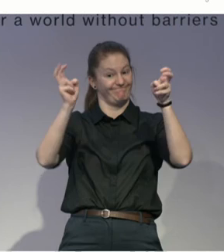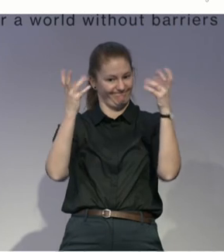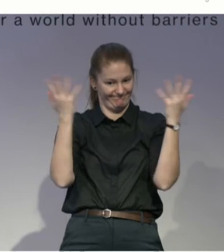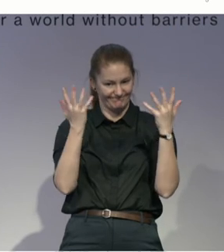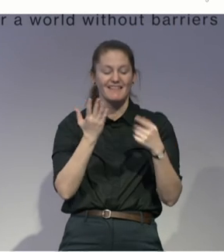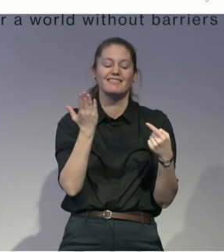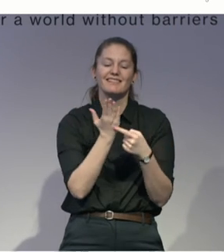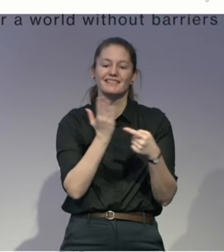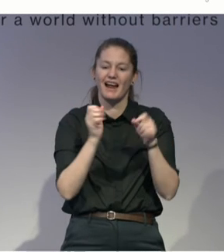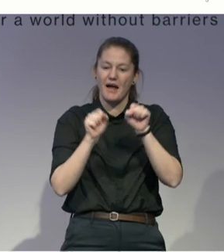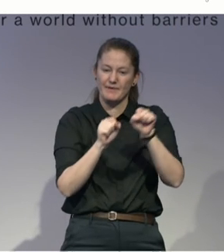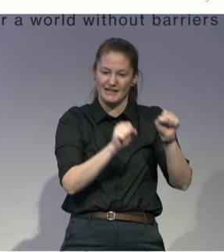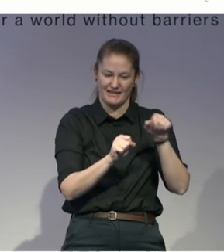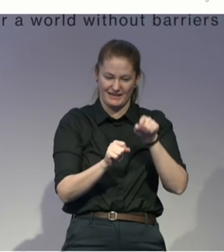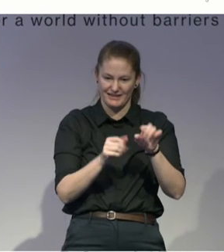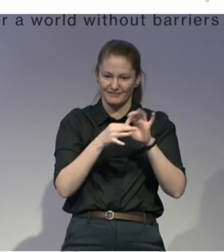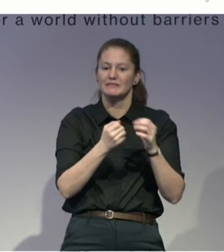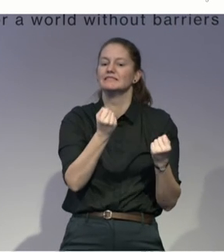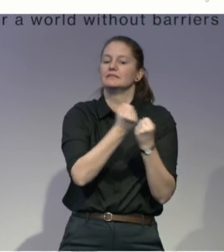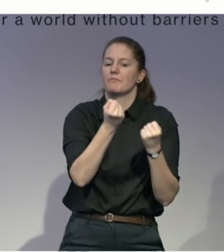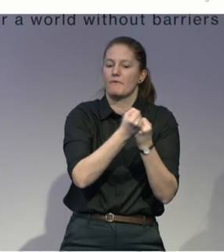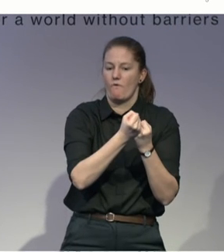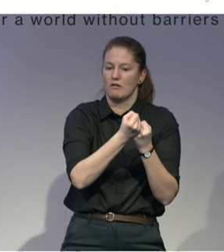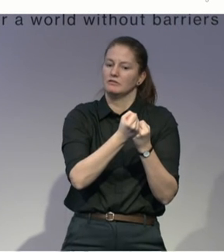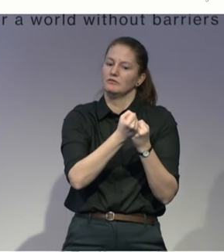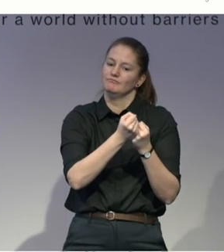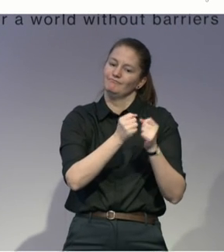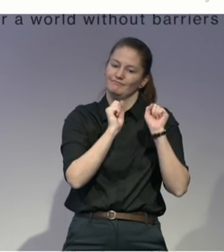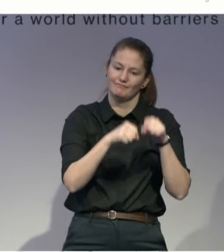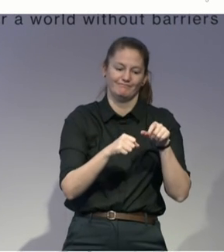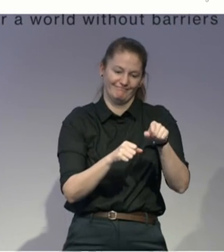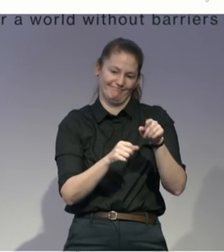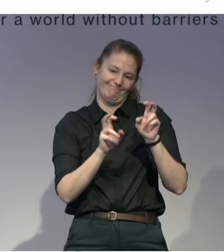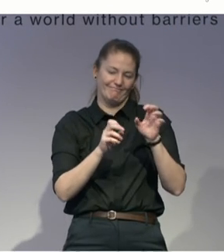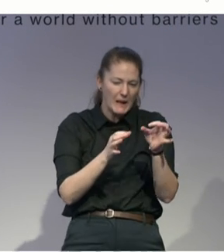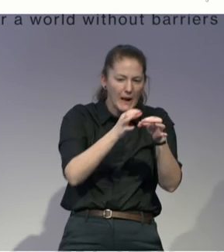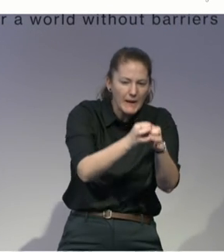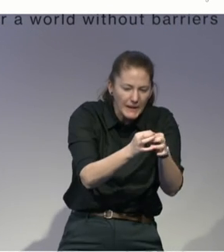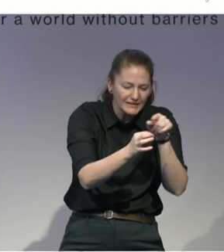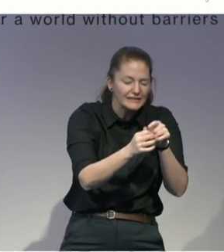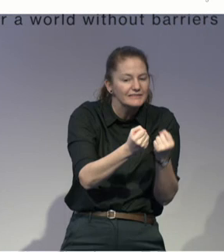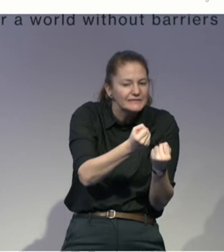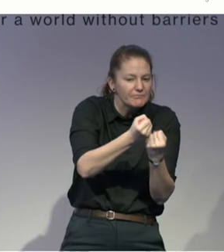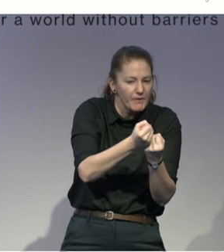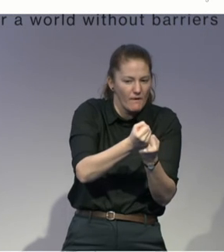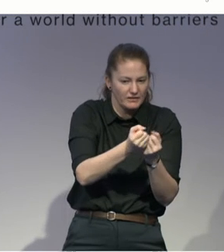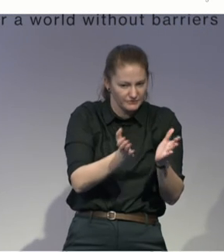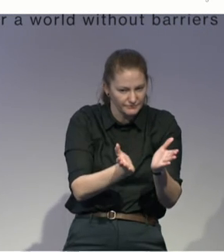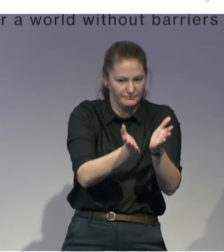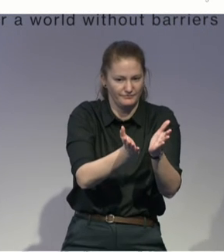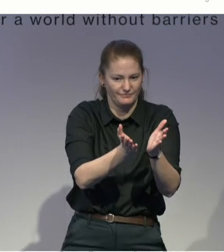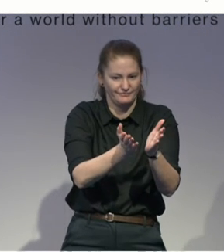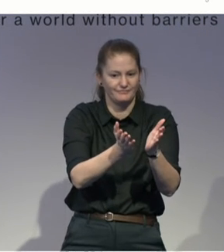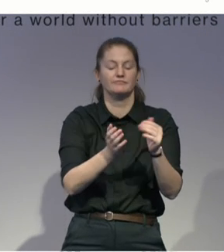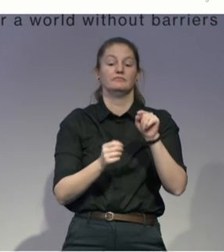Together with another non-profit organisation that we work with, SPD, we provide the assessment and training services to persons with